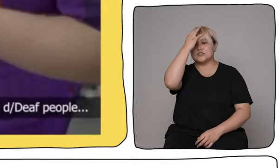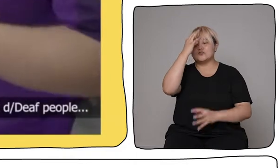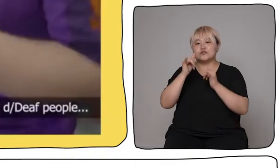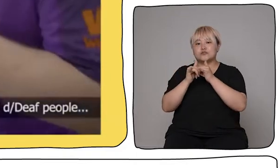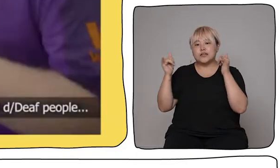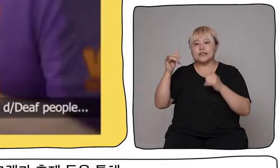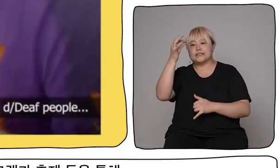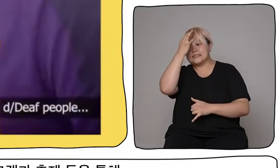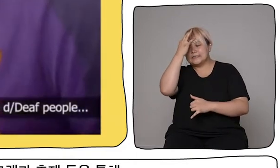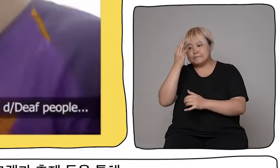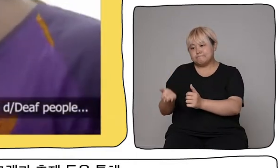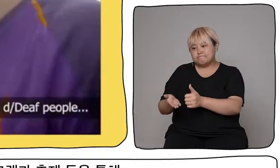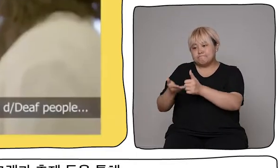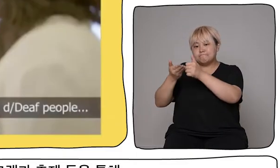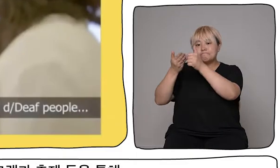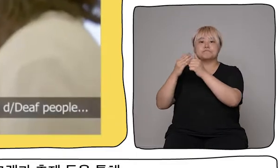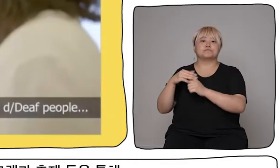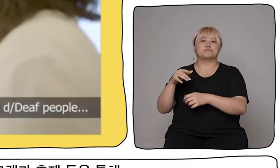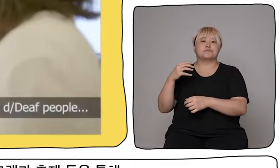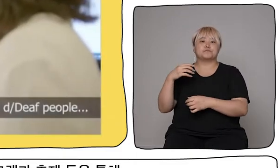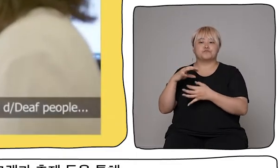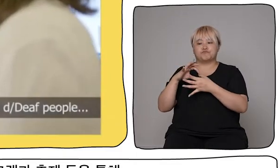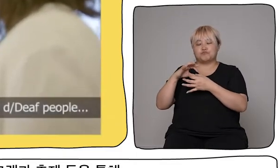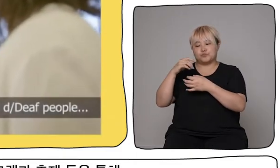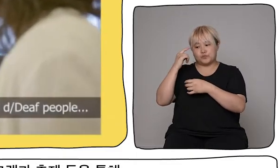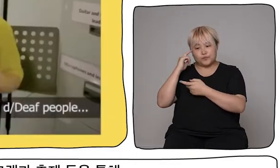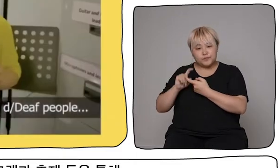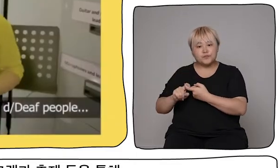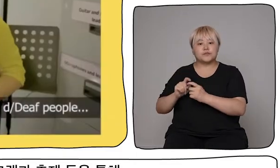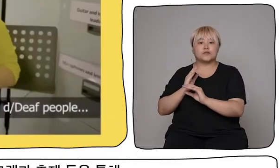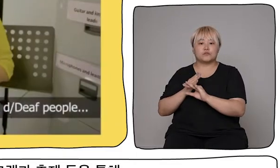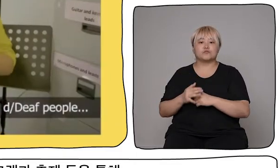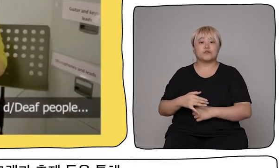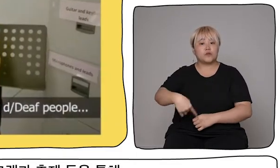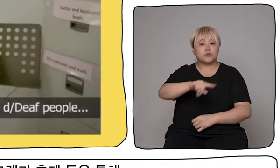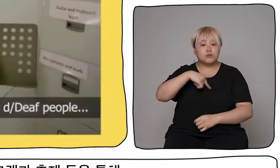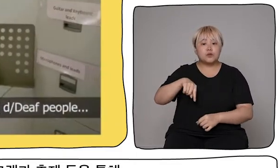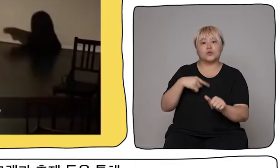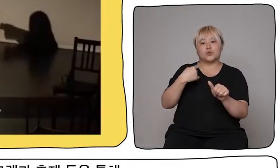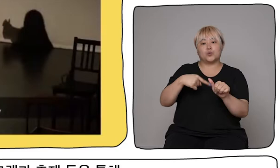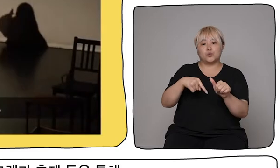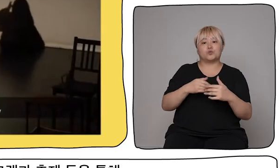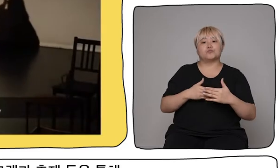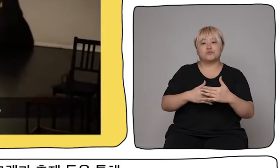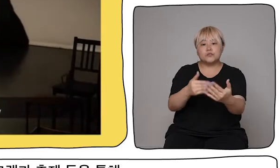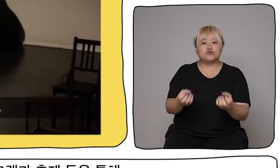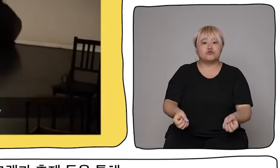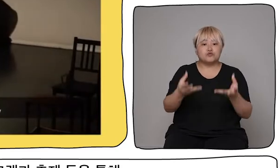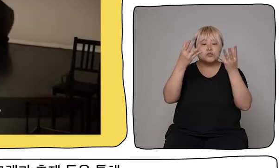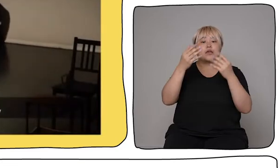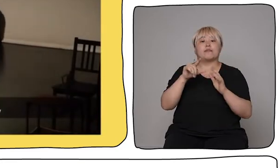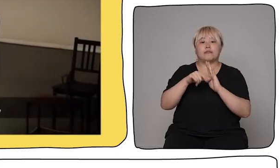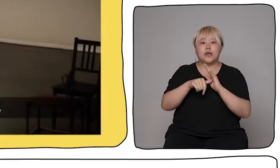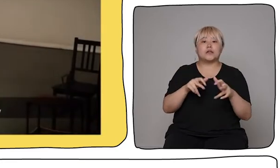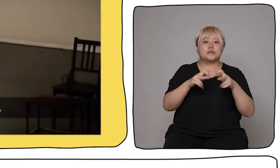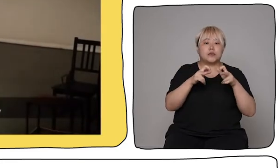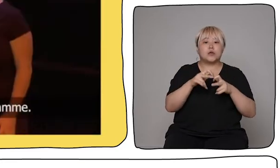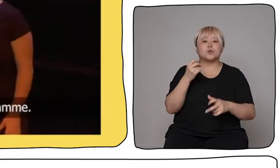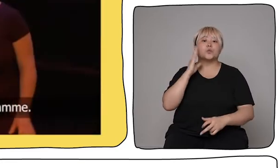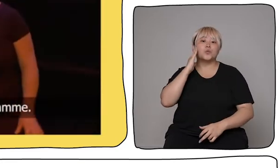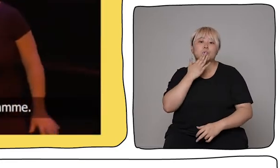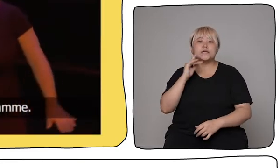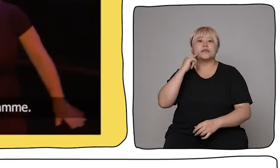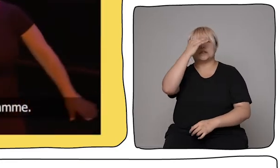arts. DADA Fest produce opportunities for disabled and deaf people to perform and access the arts,